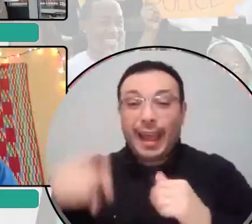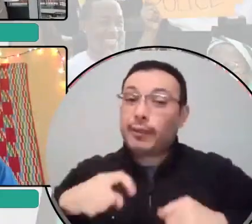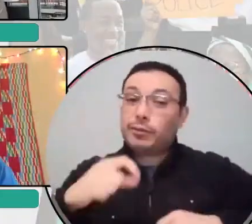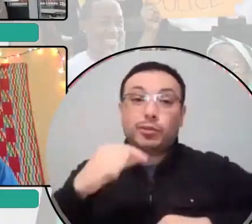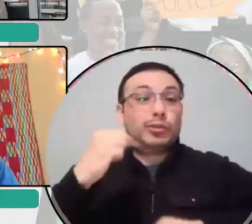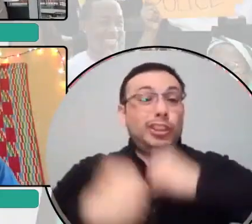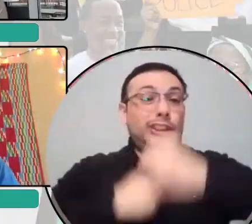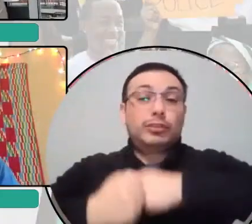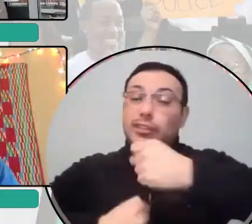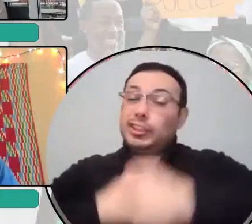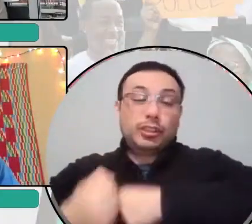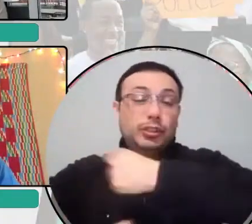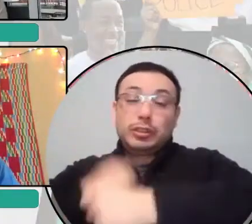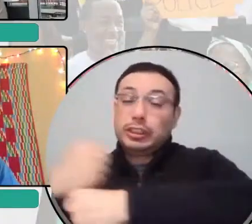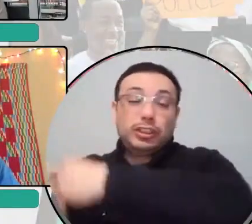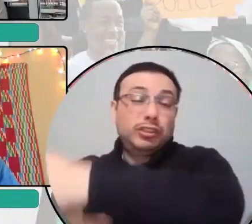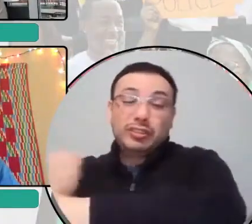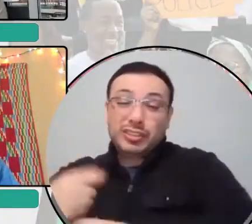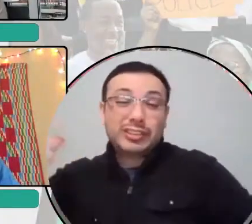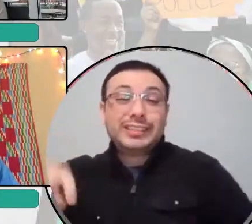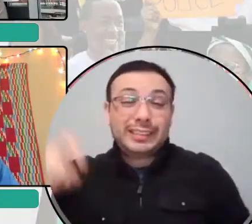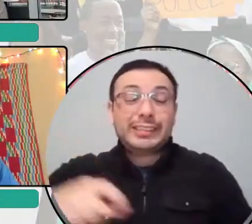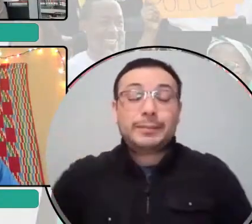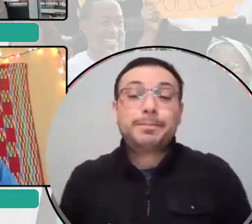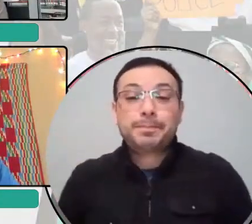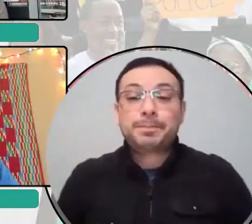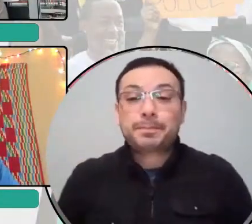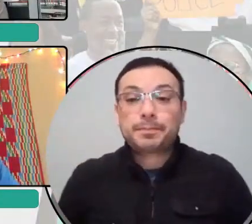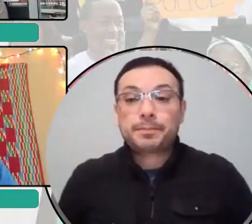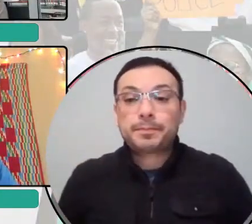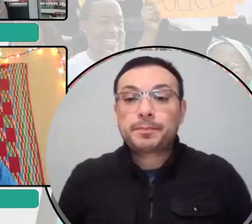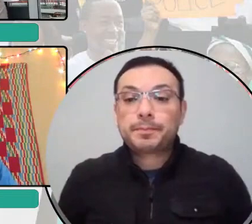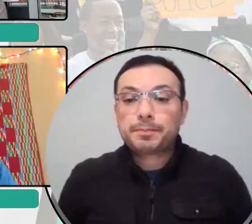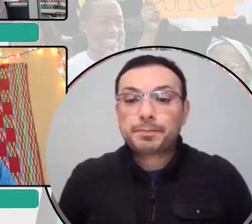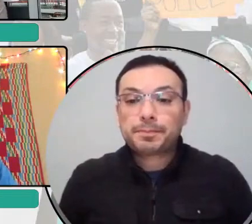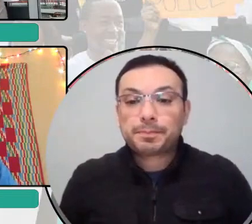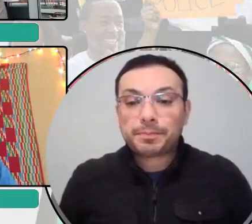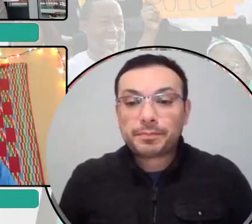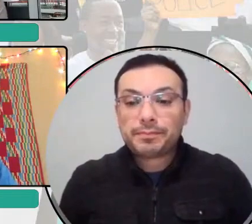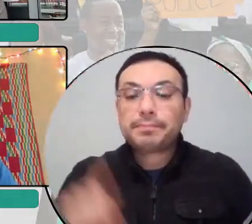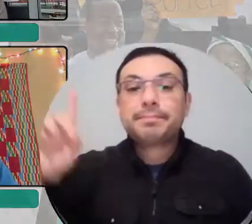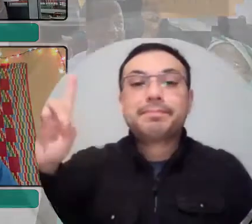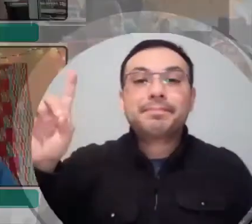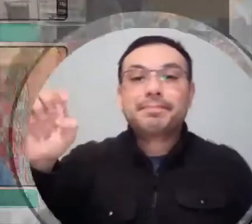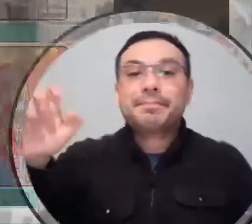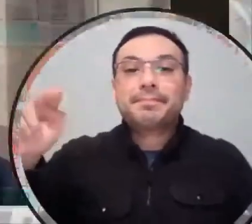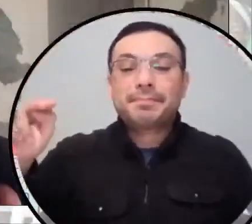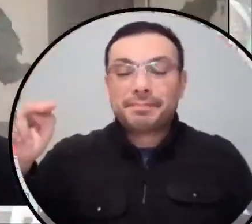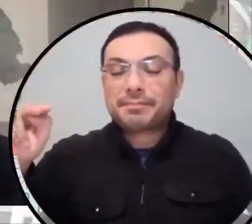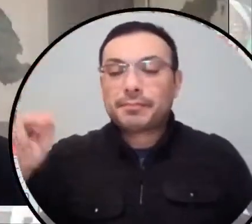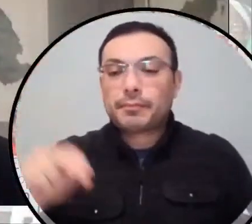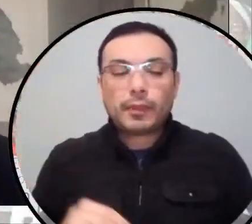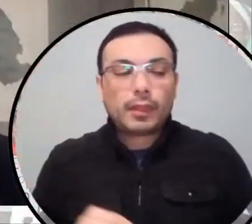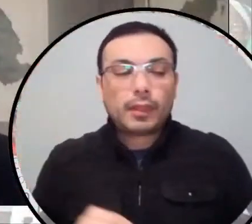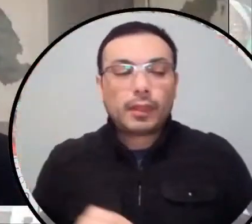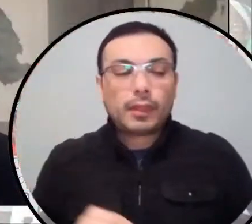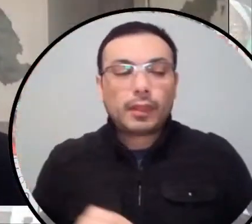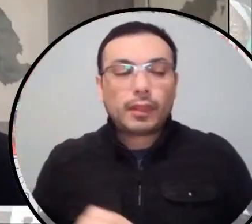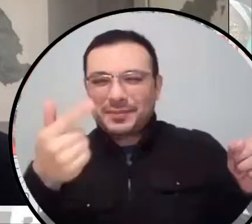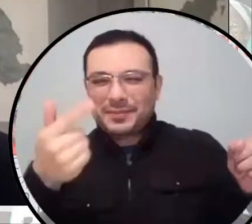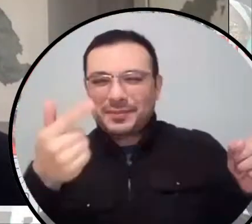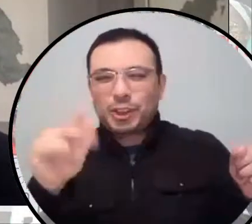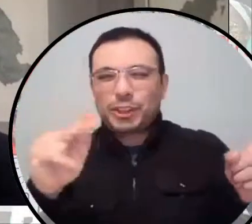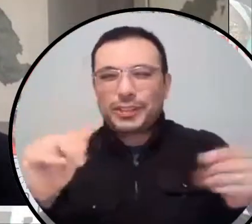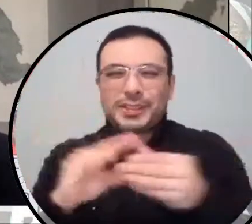I just want to add to that. I really agree with what Gina is saying. I think that part of what movements do is like till the soil